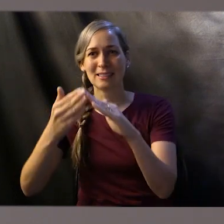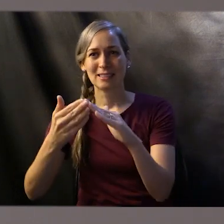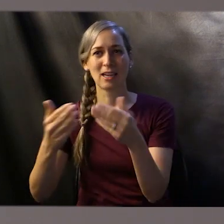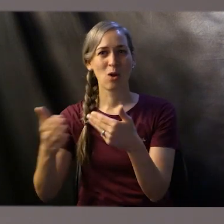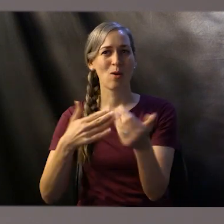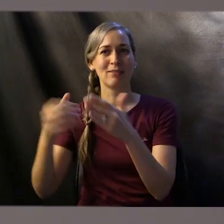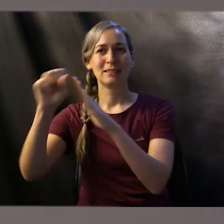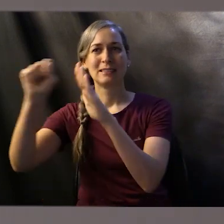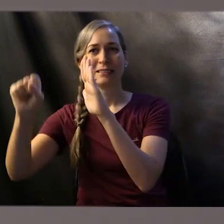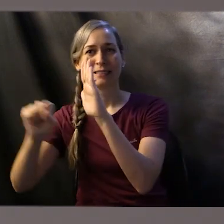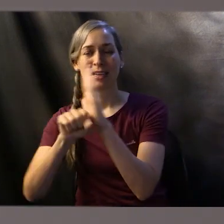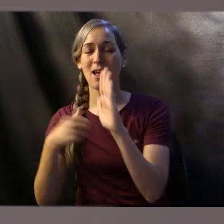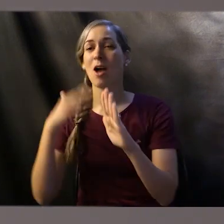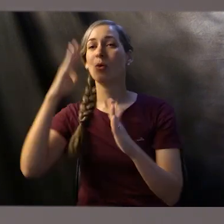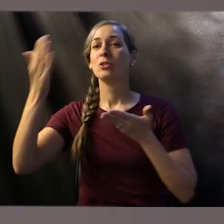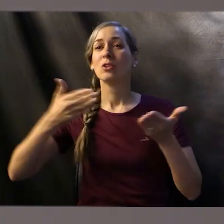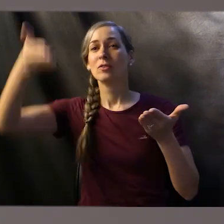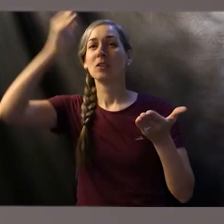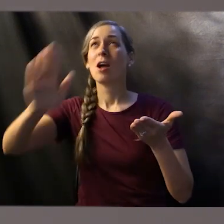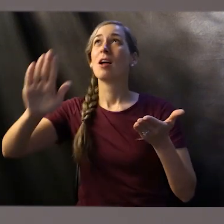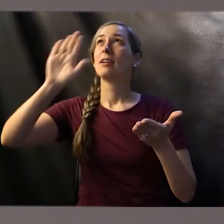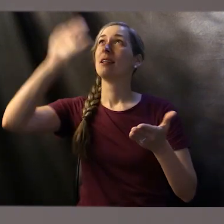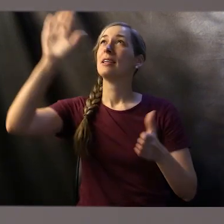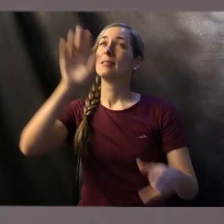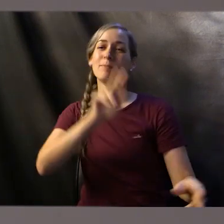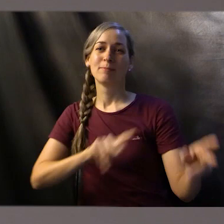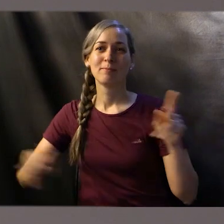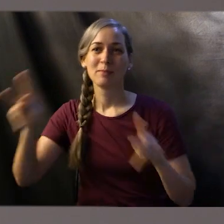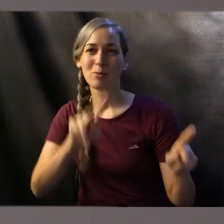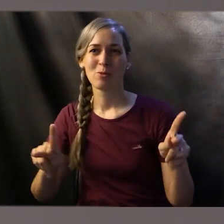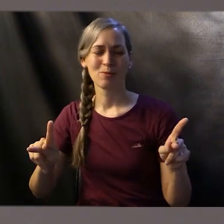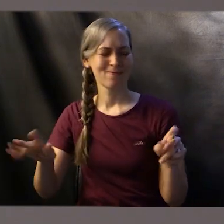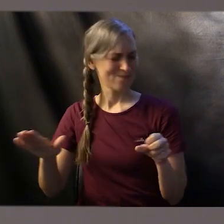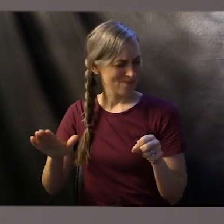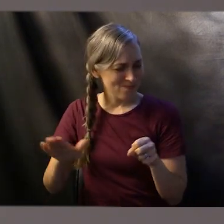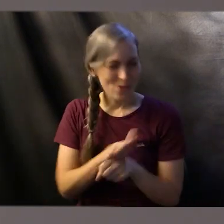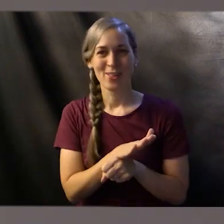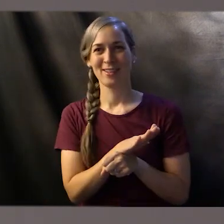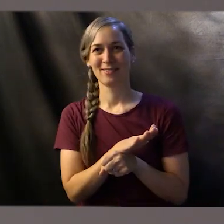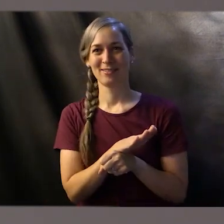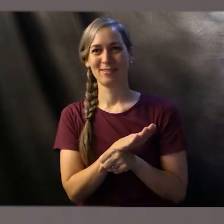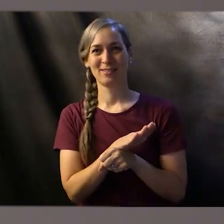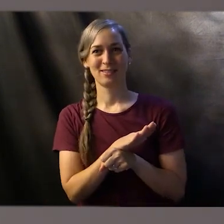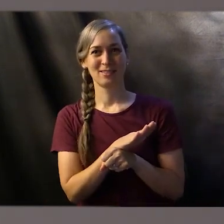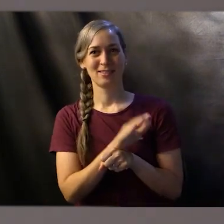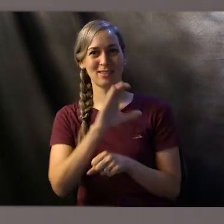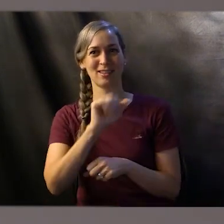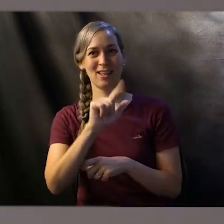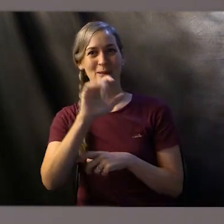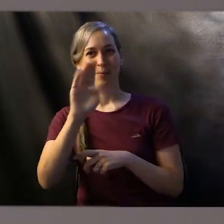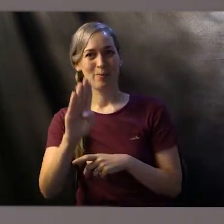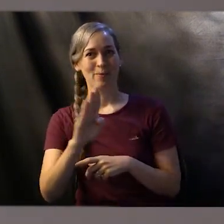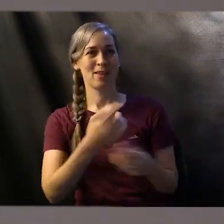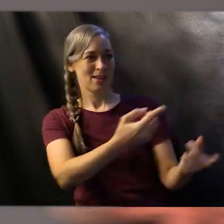and his people wholly. And so now we want to invite Caleb to come and preach